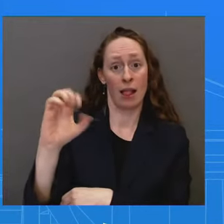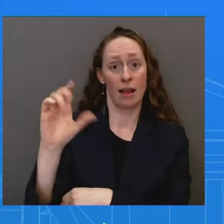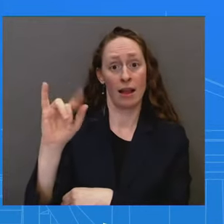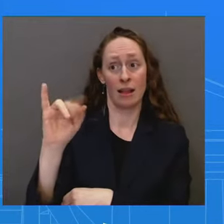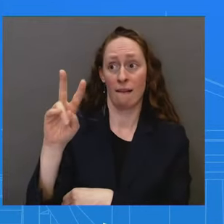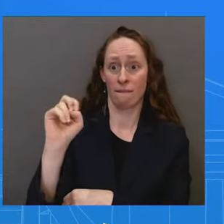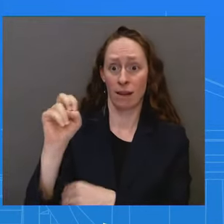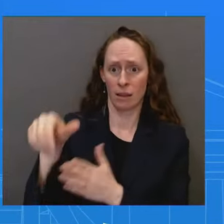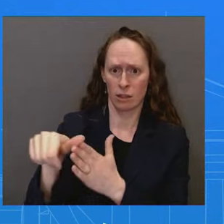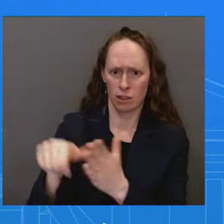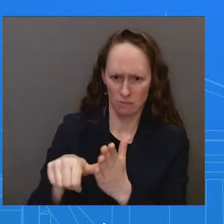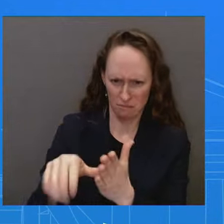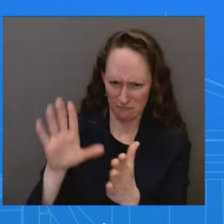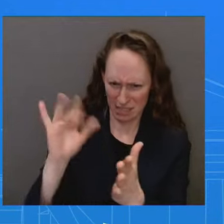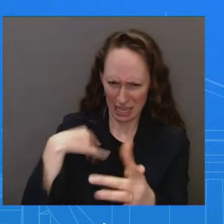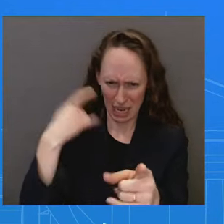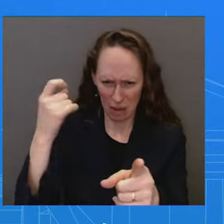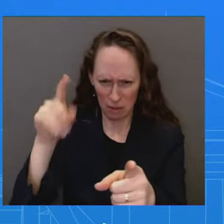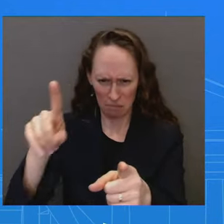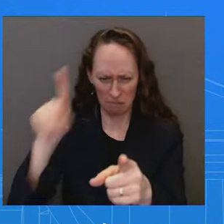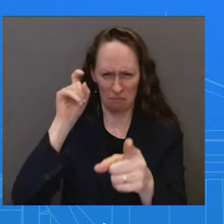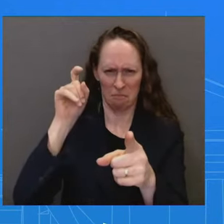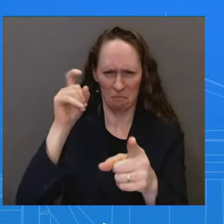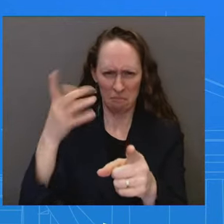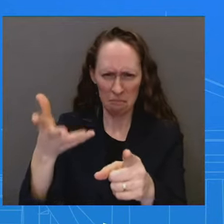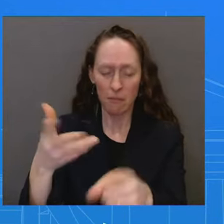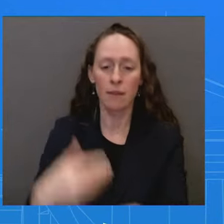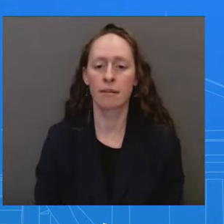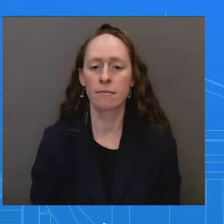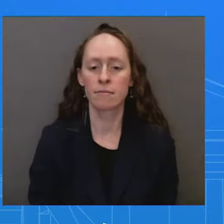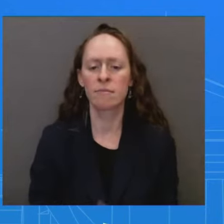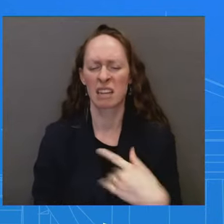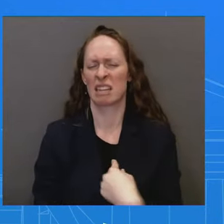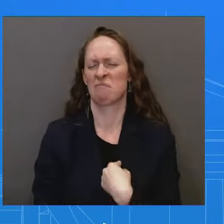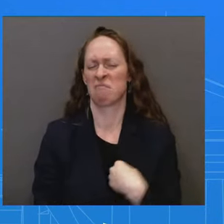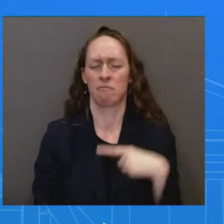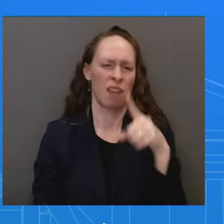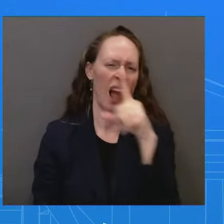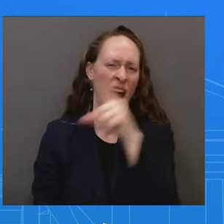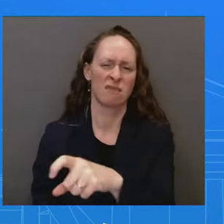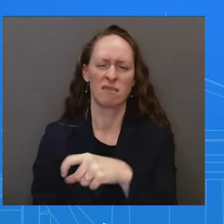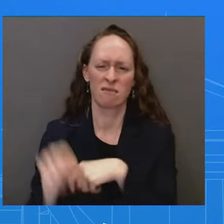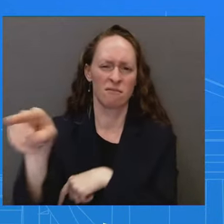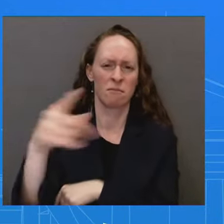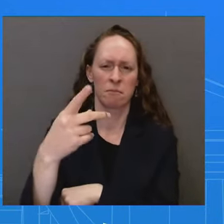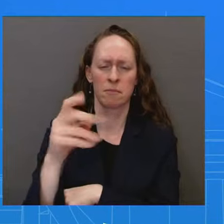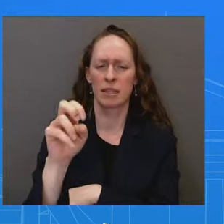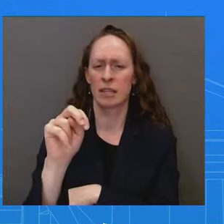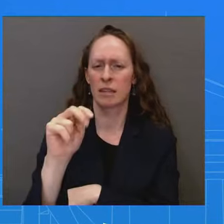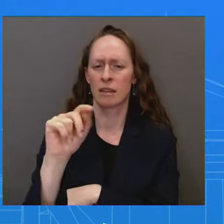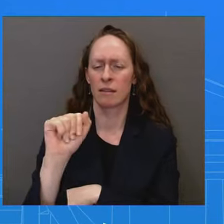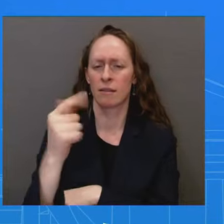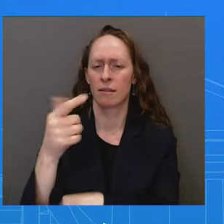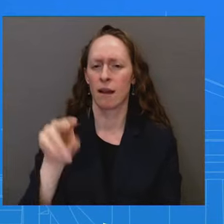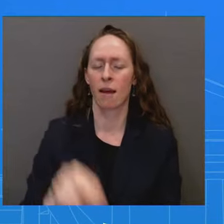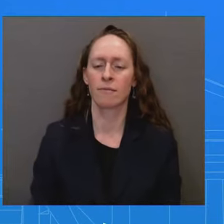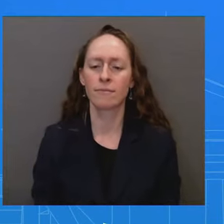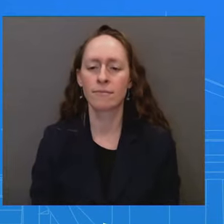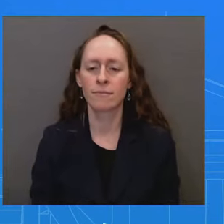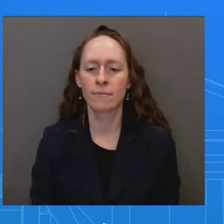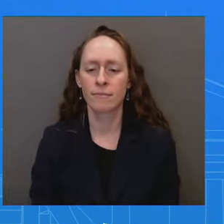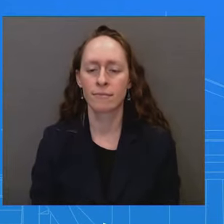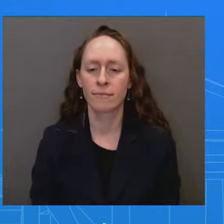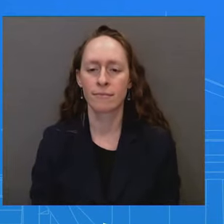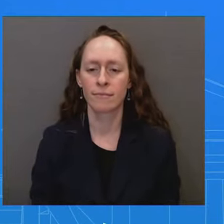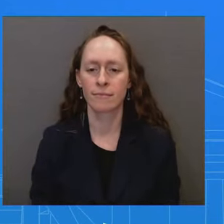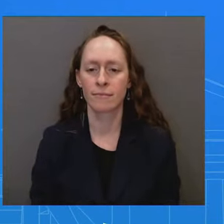to the Pentagon. Okay. Does the President believe that there ought to be any consequences for any DOD officials who knew about the condition